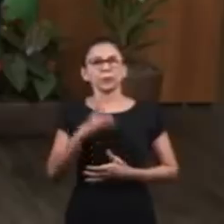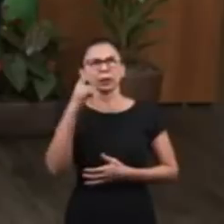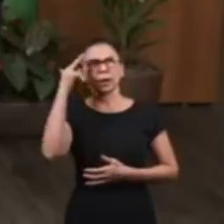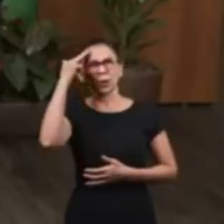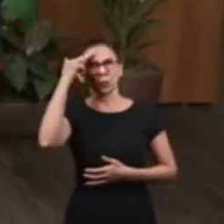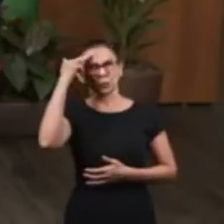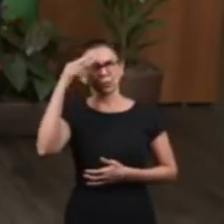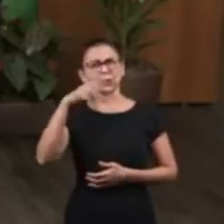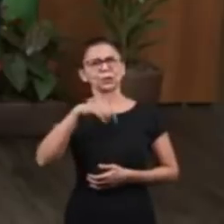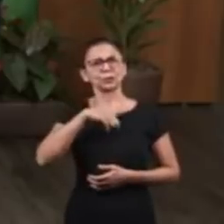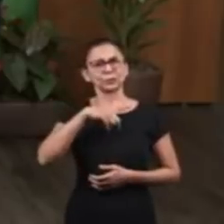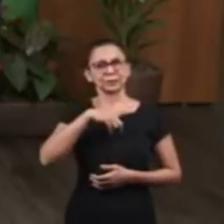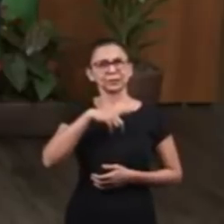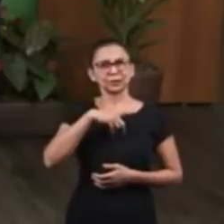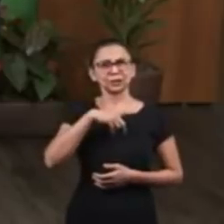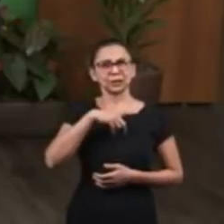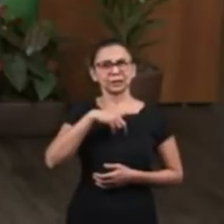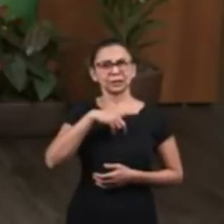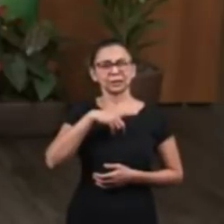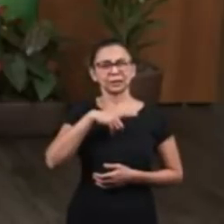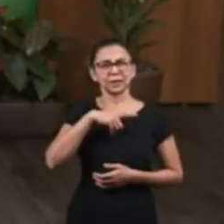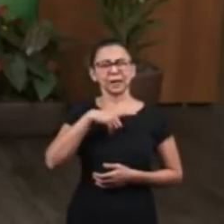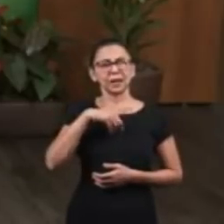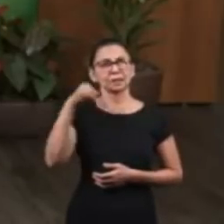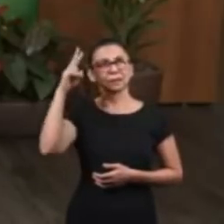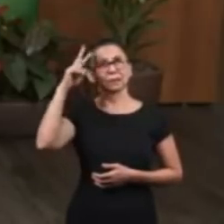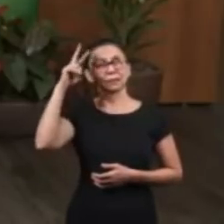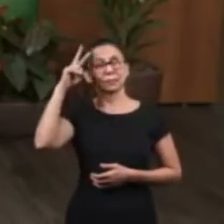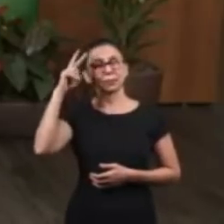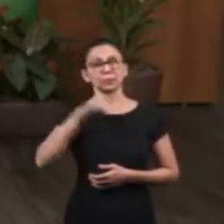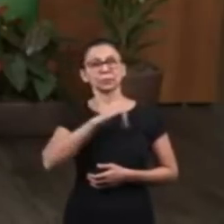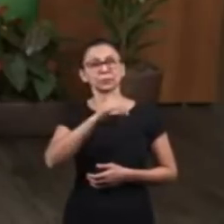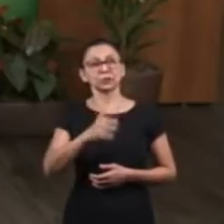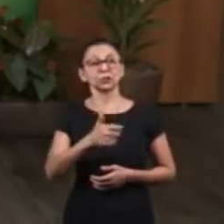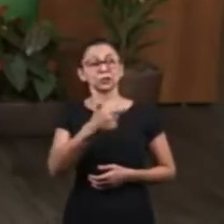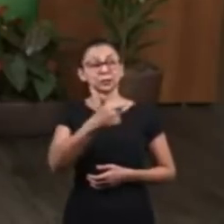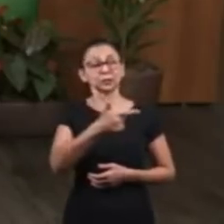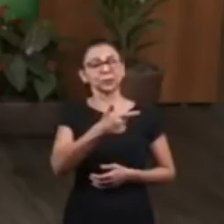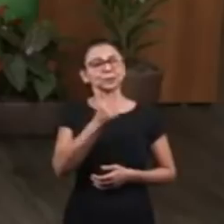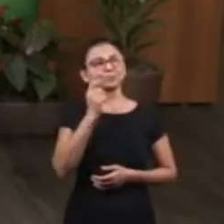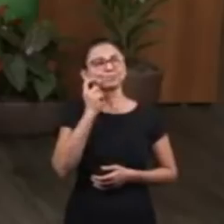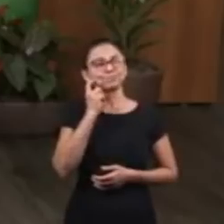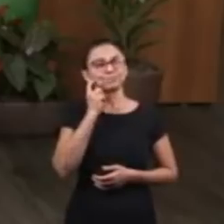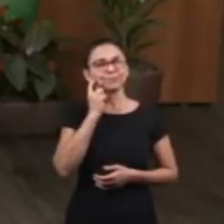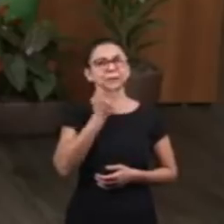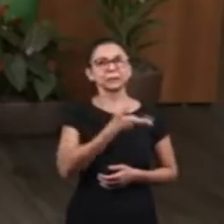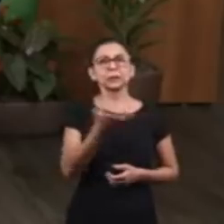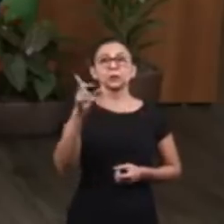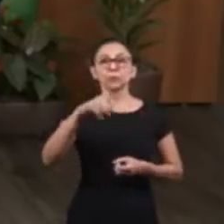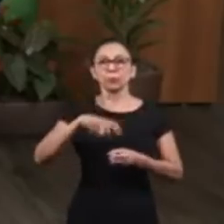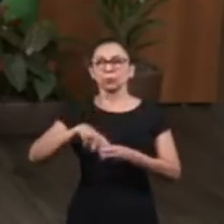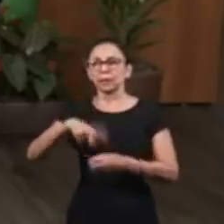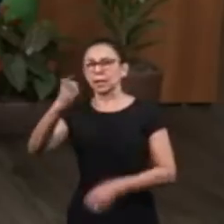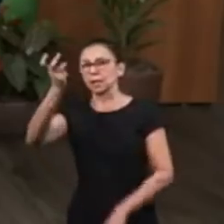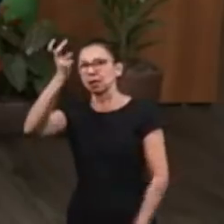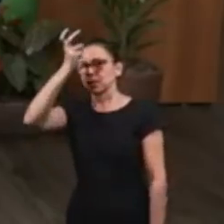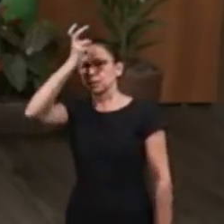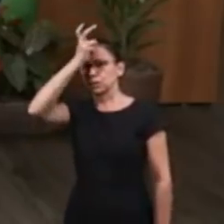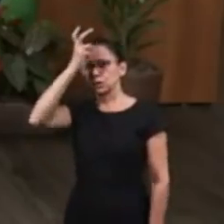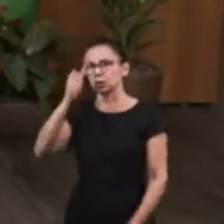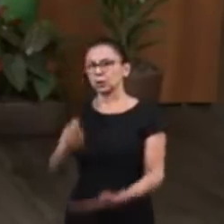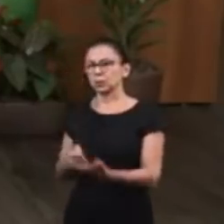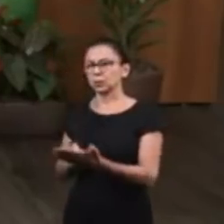by Joseph, Jacob then told their sons that they would have to go back to Egypt to buy more food without